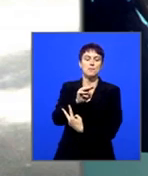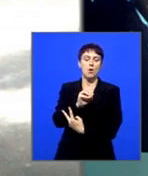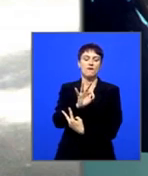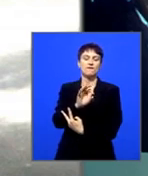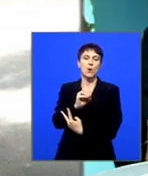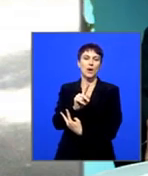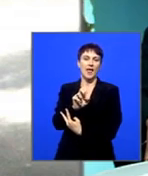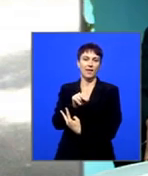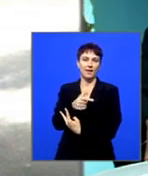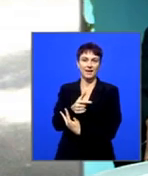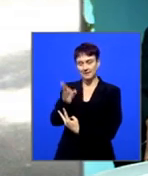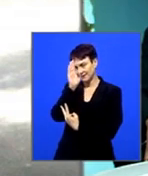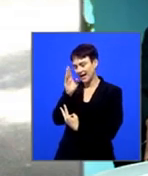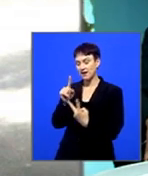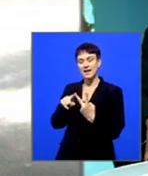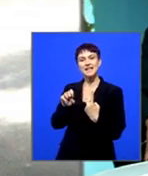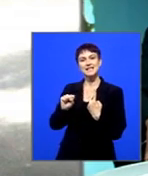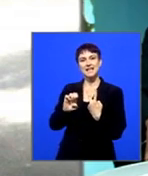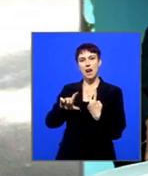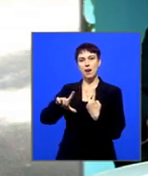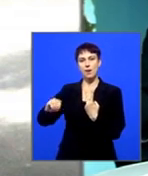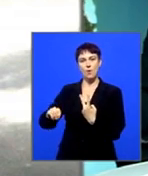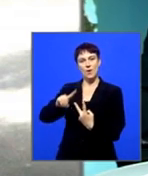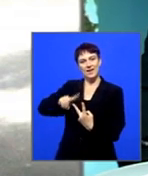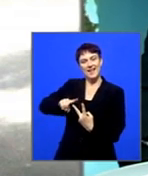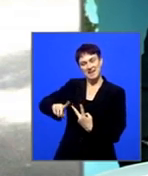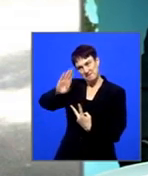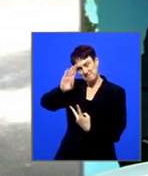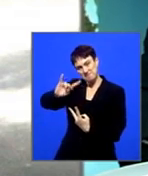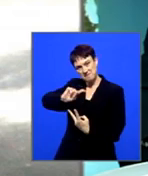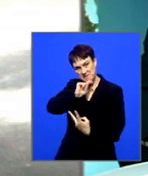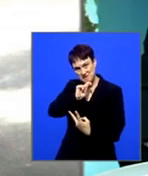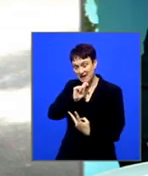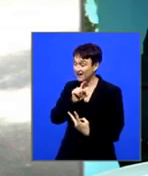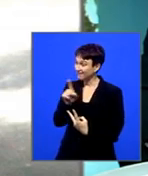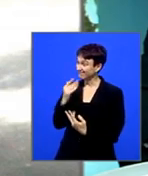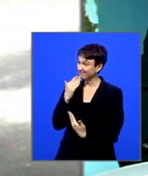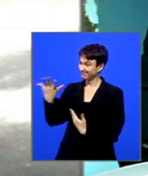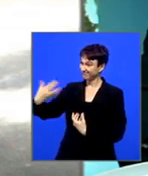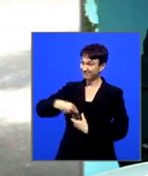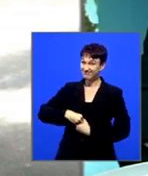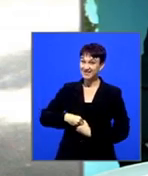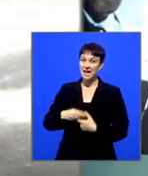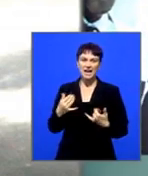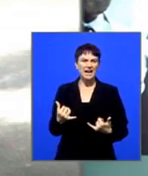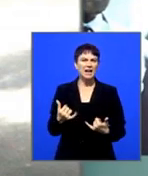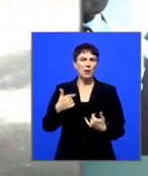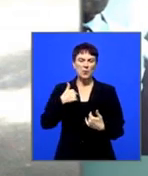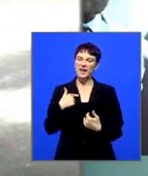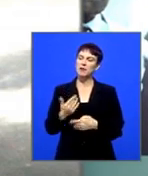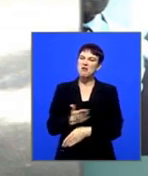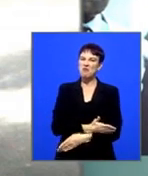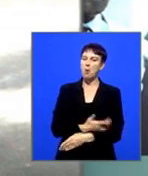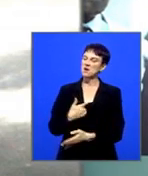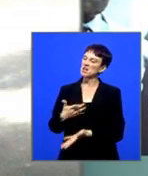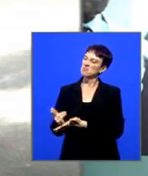Good morning to you as well as Silo Makwekangwbe. A very good morning and thank you so much, gentlemen, for joining us. We've been chatting off air about what's happening